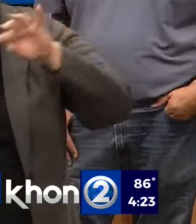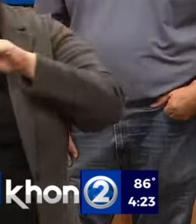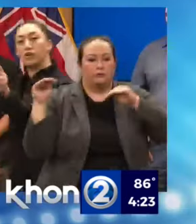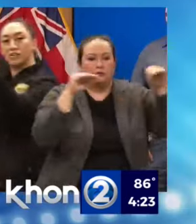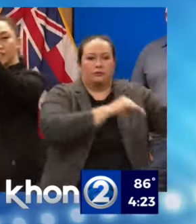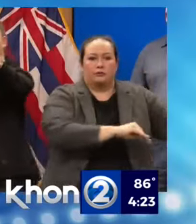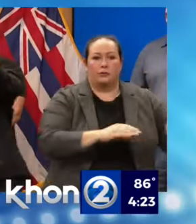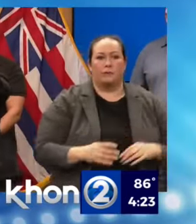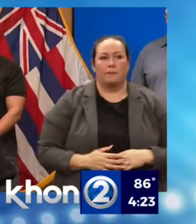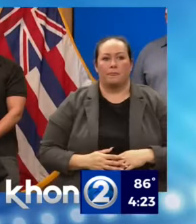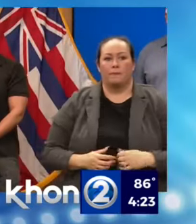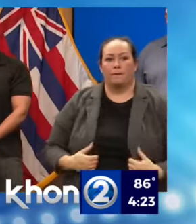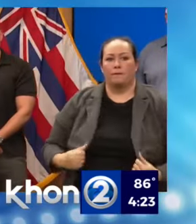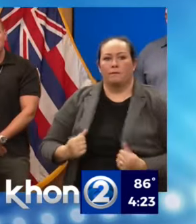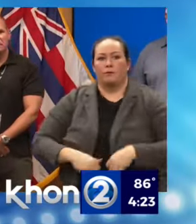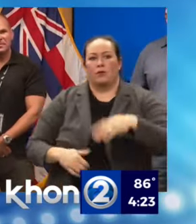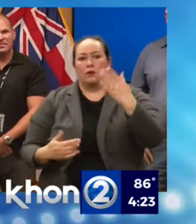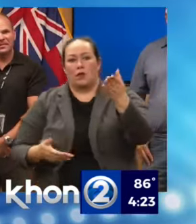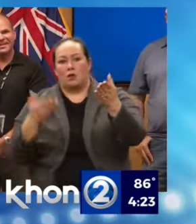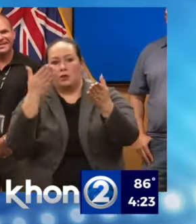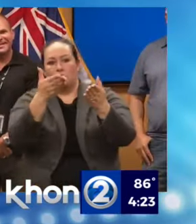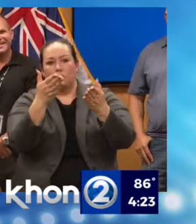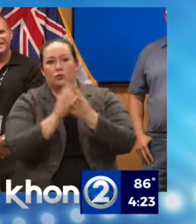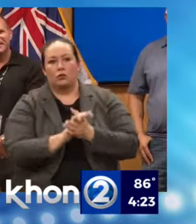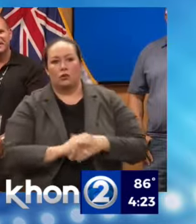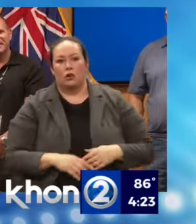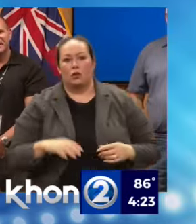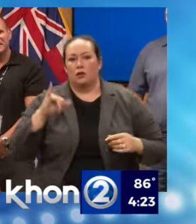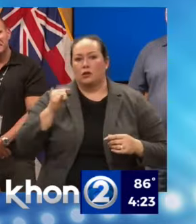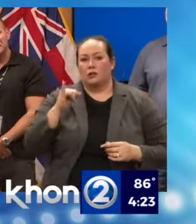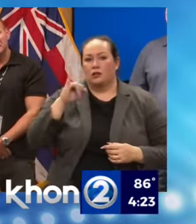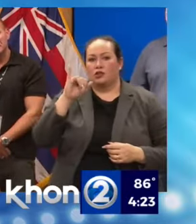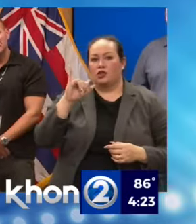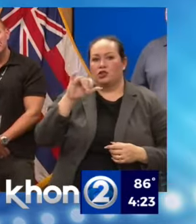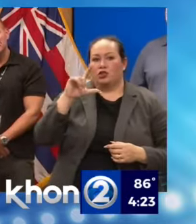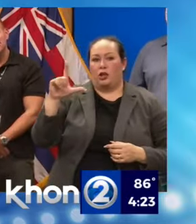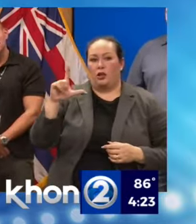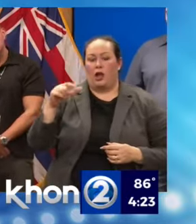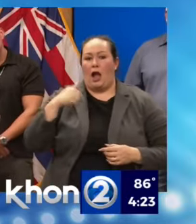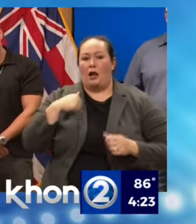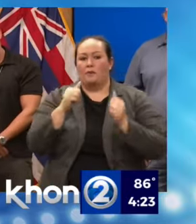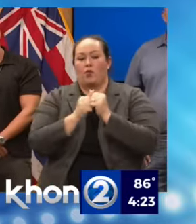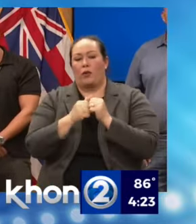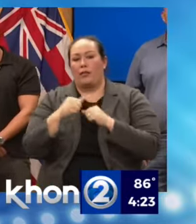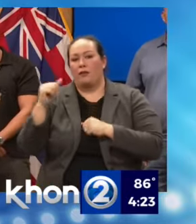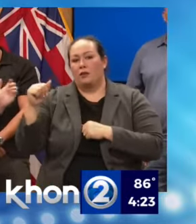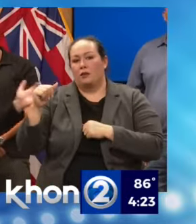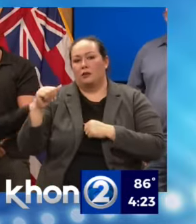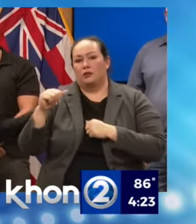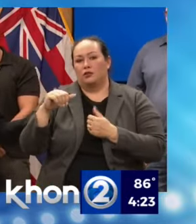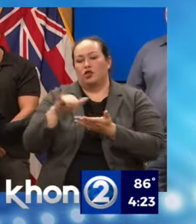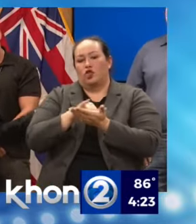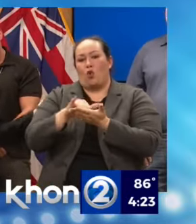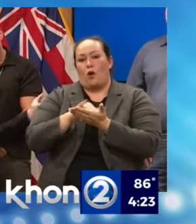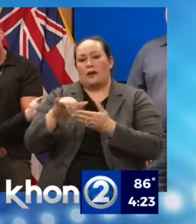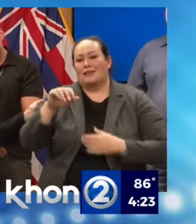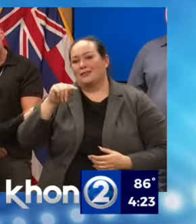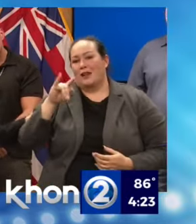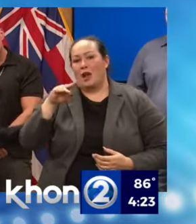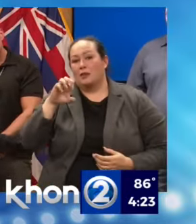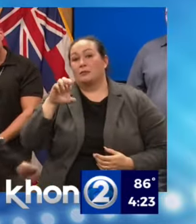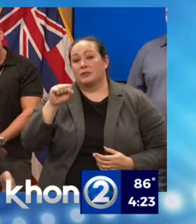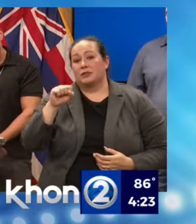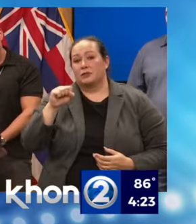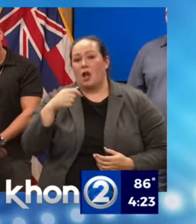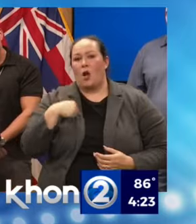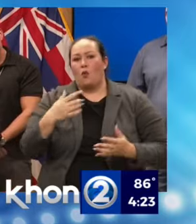Mahalo, I'm going to take you right here. I wanted to ask a little bit